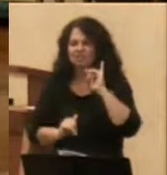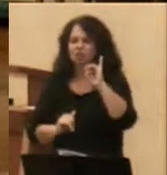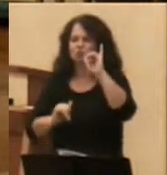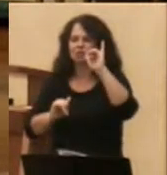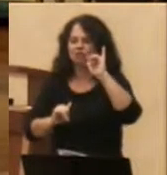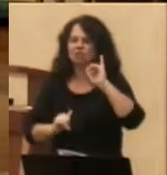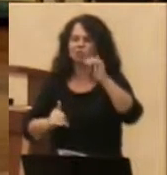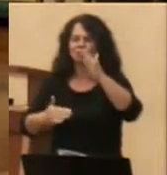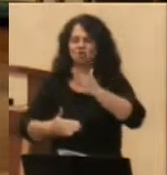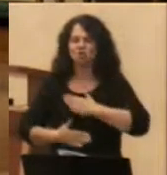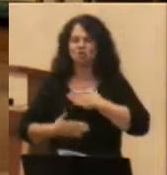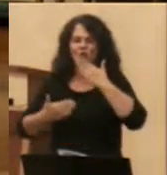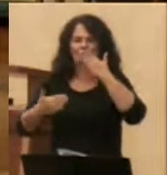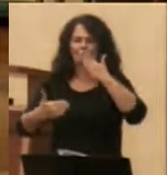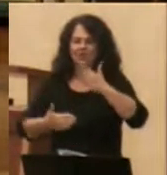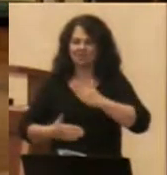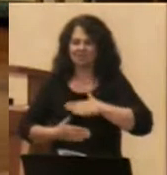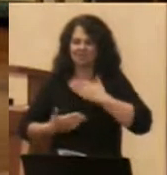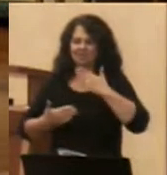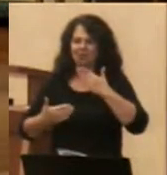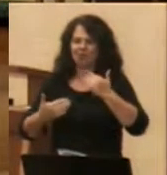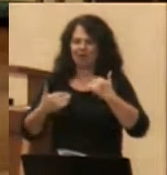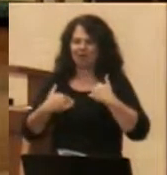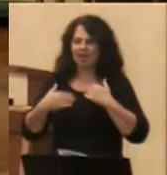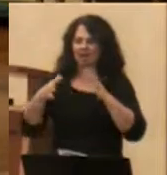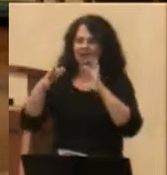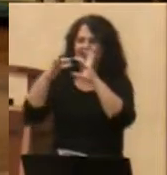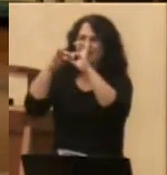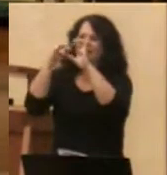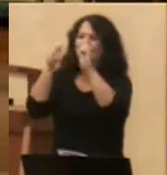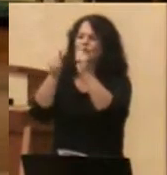riches that we have in Jesus Christ.